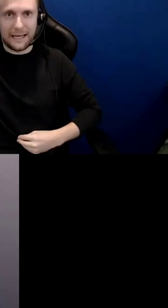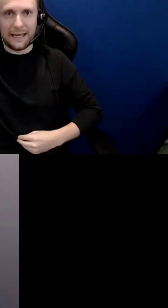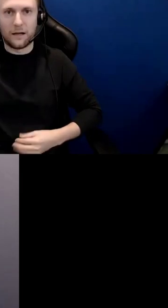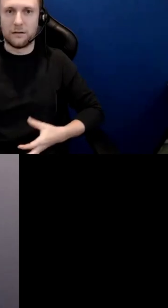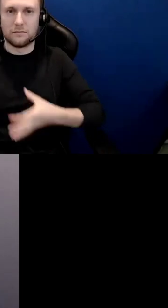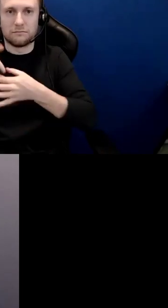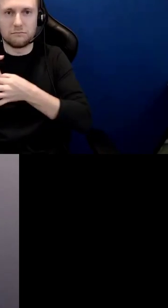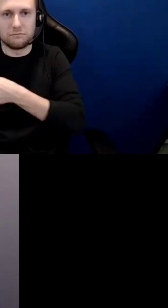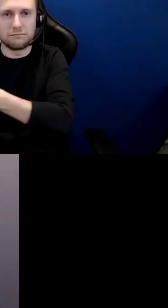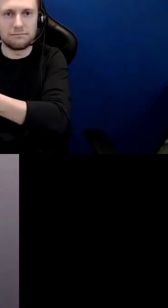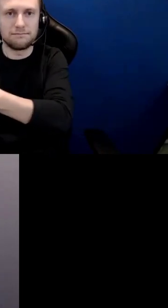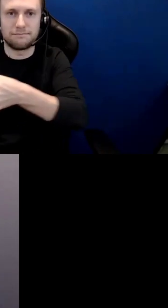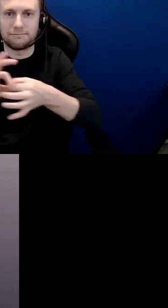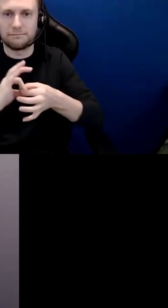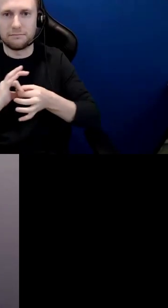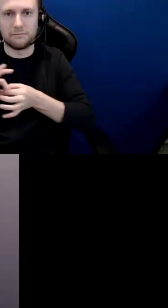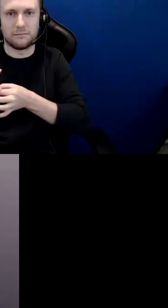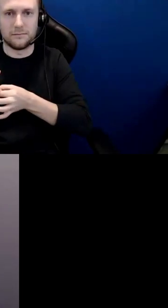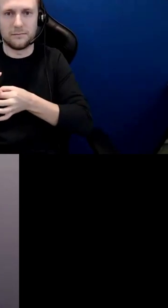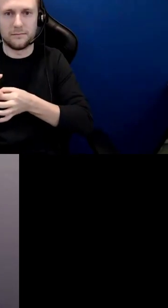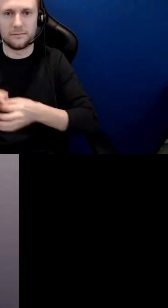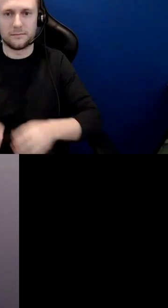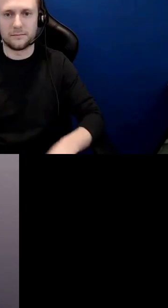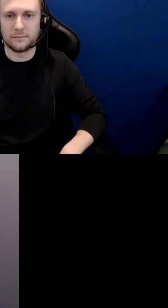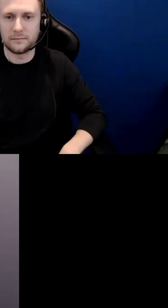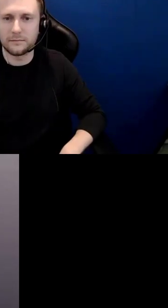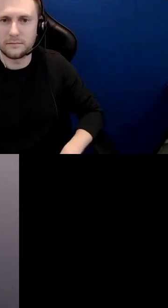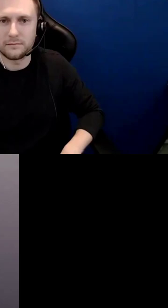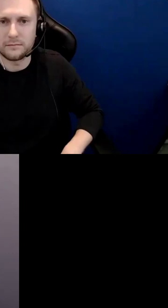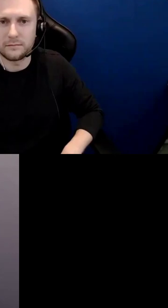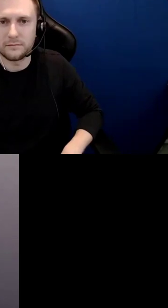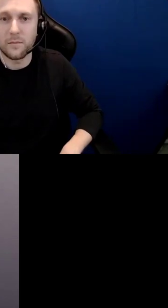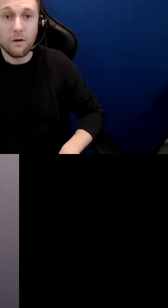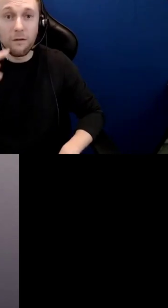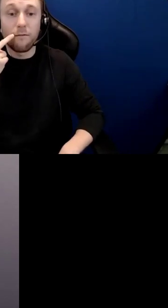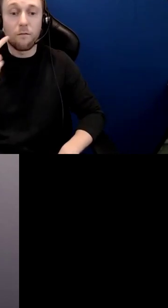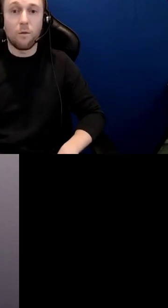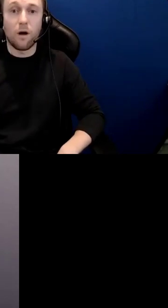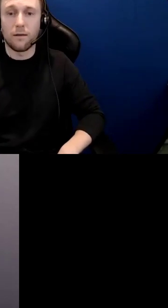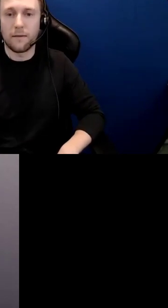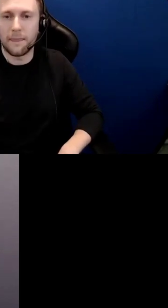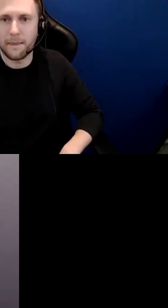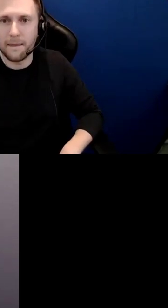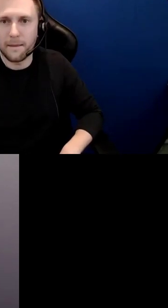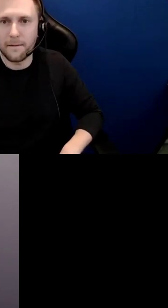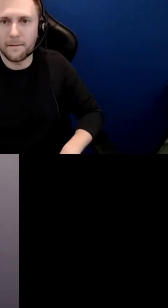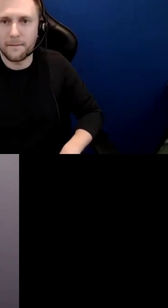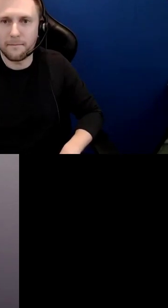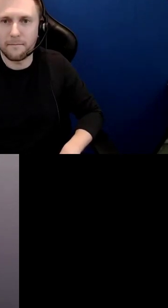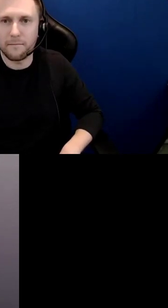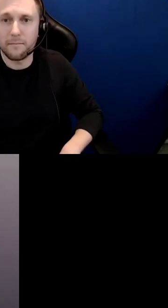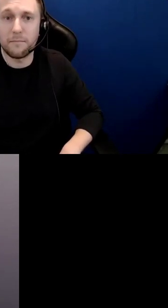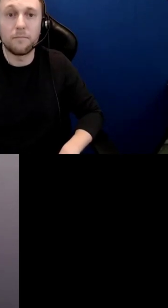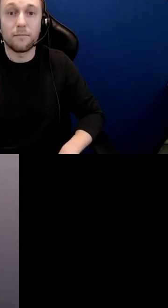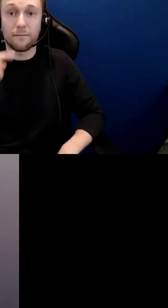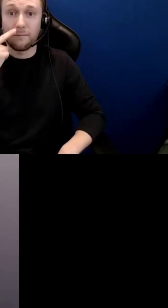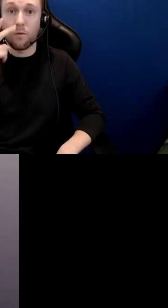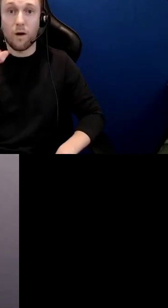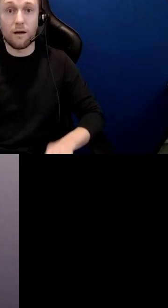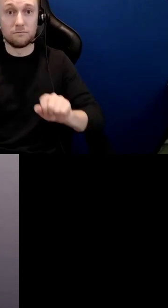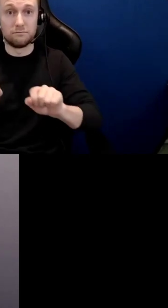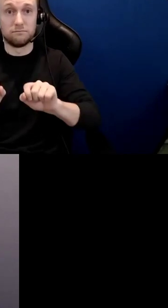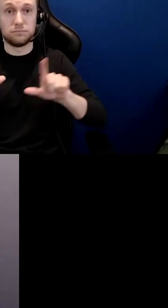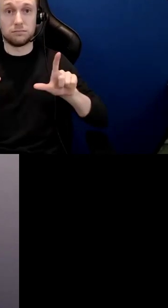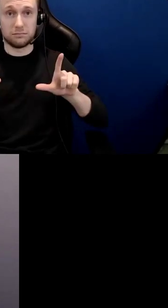you will see before you now a poll that we're going to invite you into to answer several polls